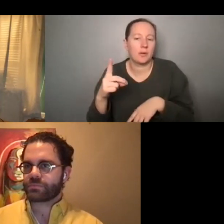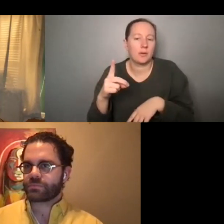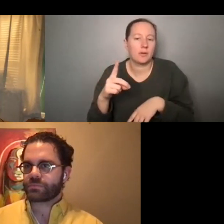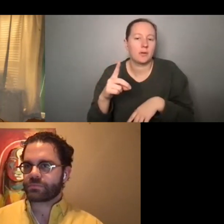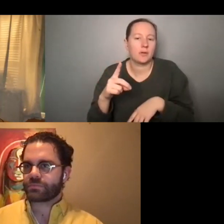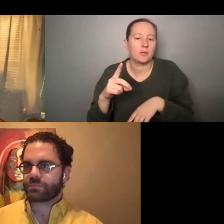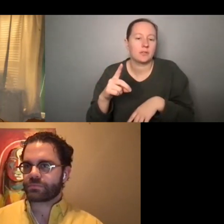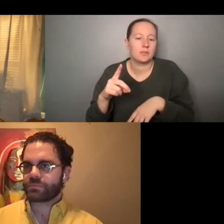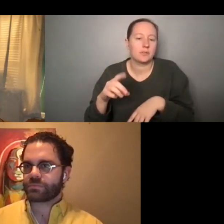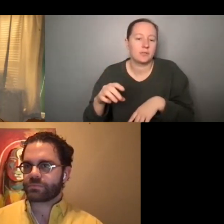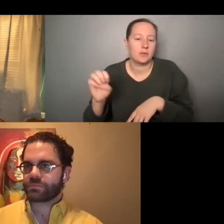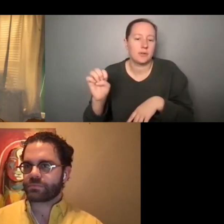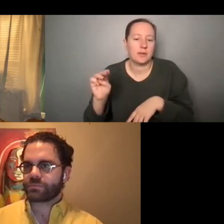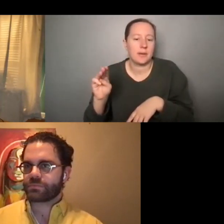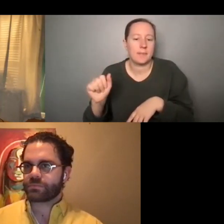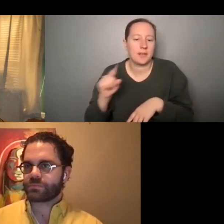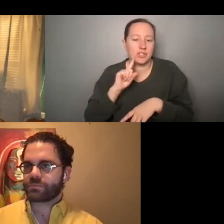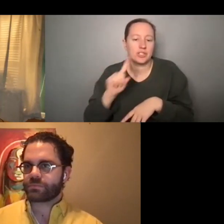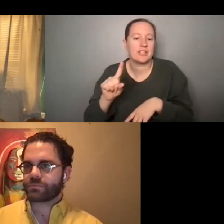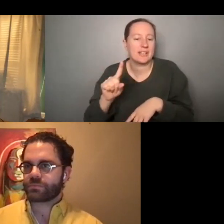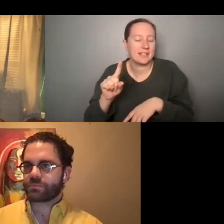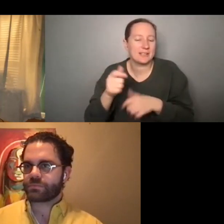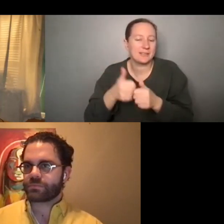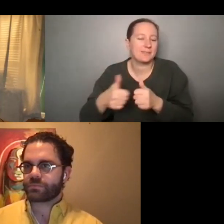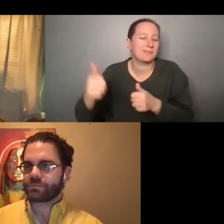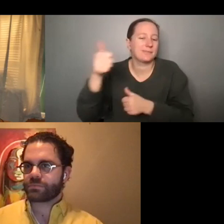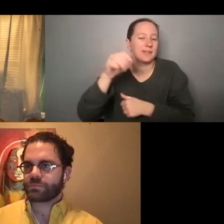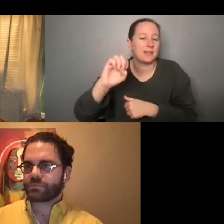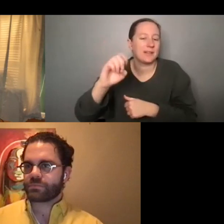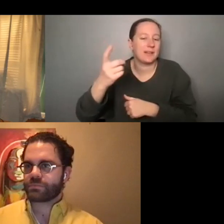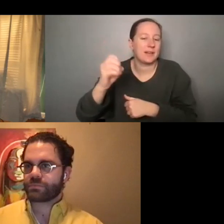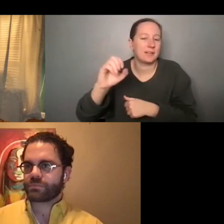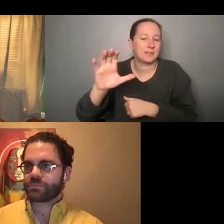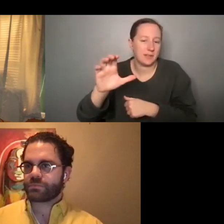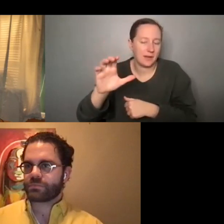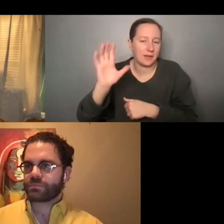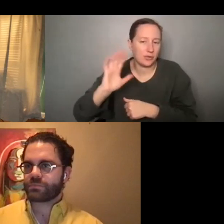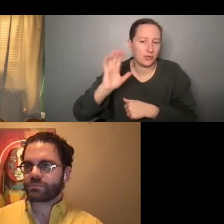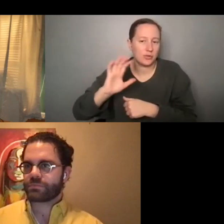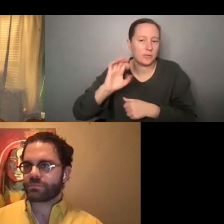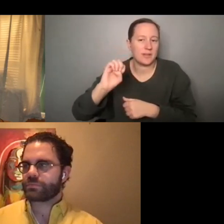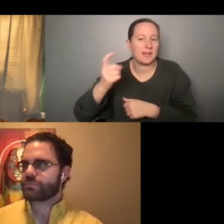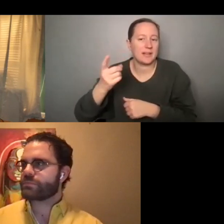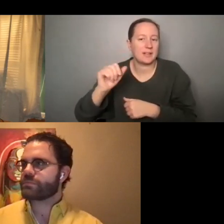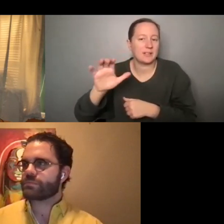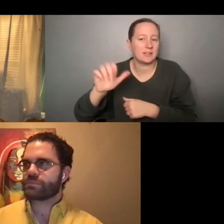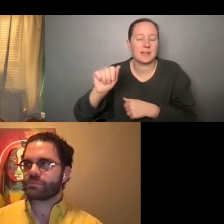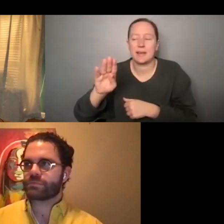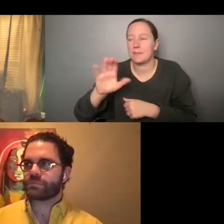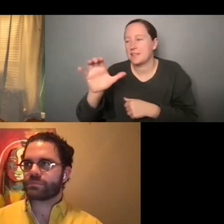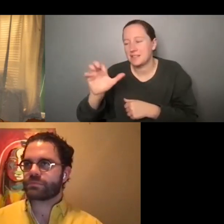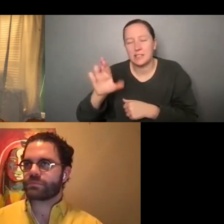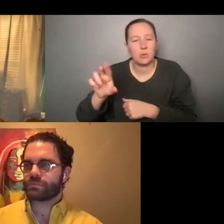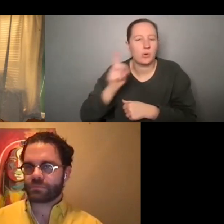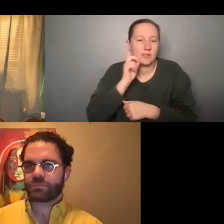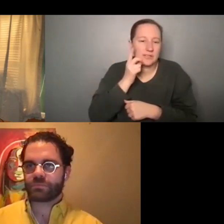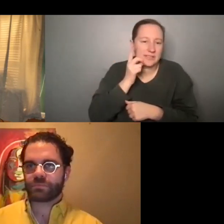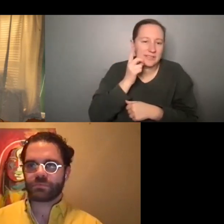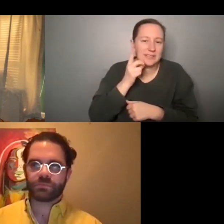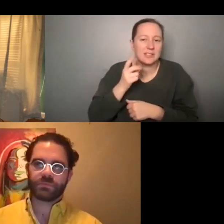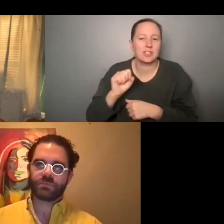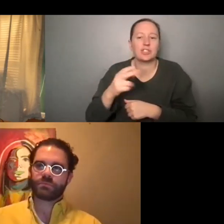and she's an executive. think she used to be an executive at ABC or Disney, and she's